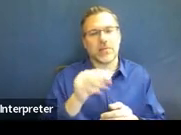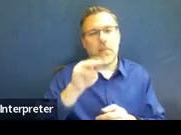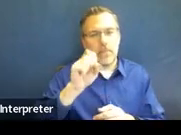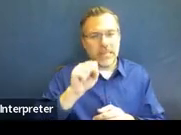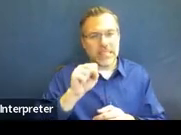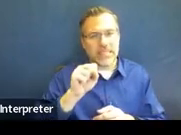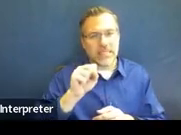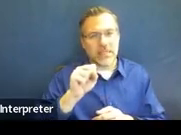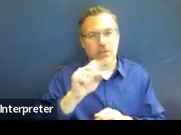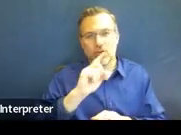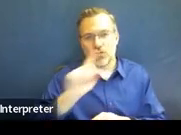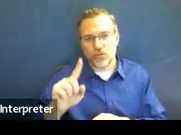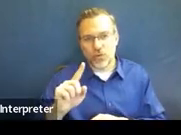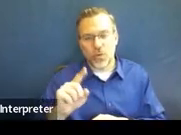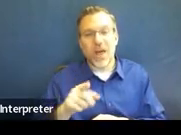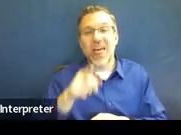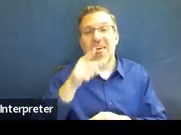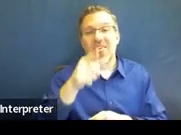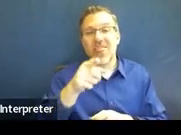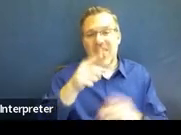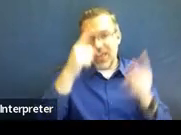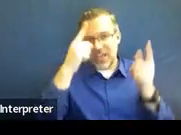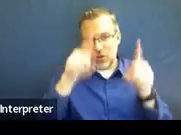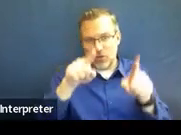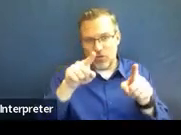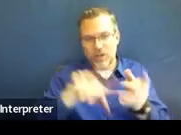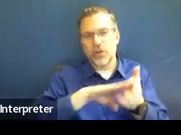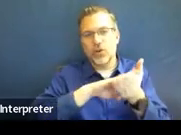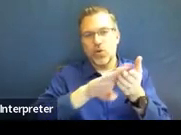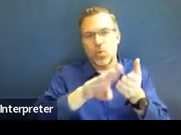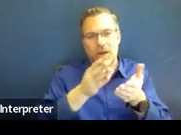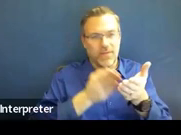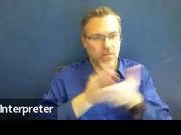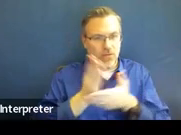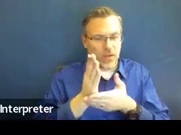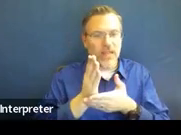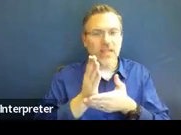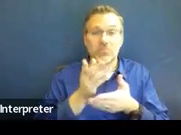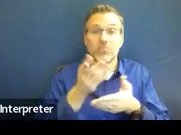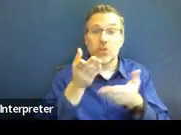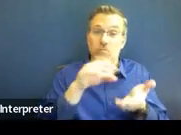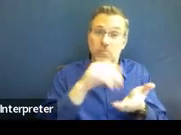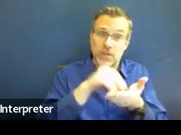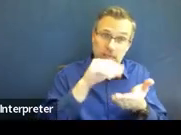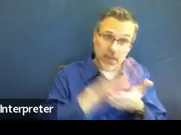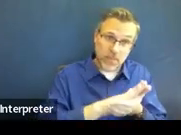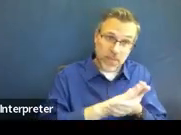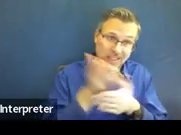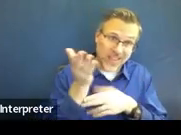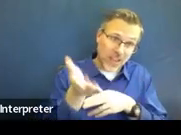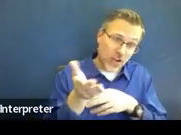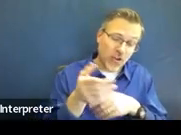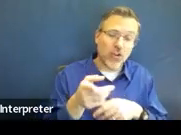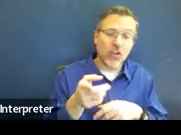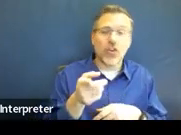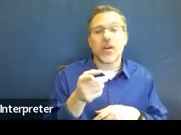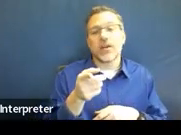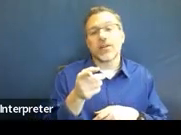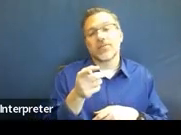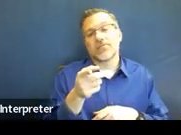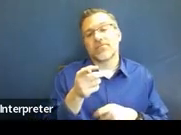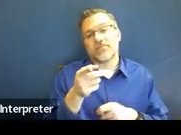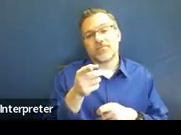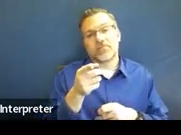waive their right to seven day notice. So that was documented here. And they explicitly noted when that IEP